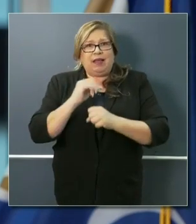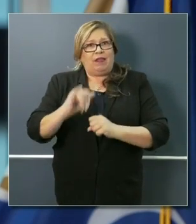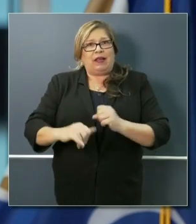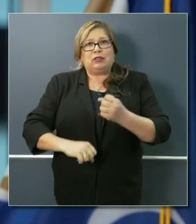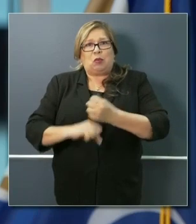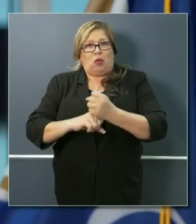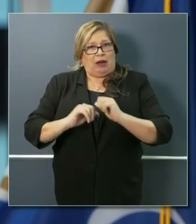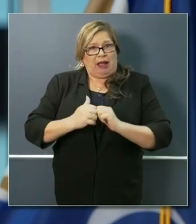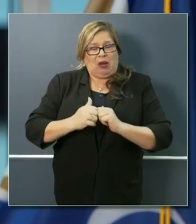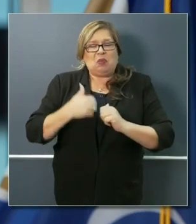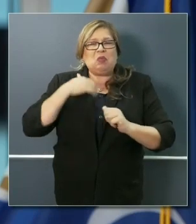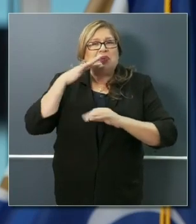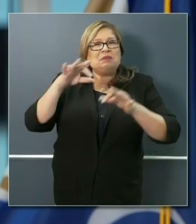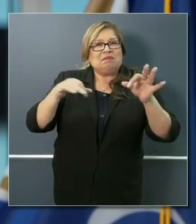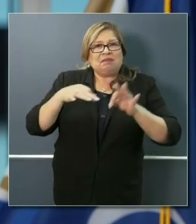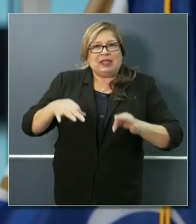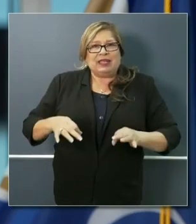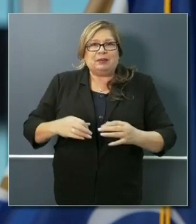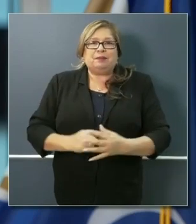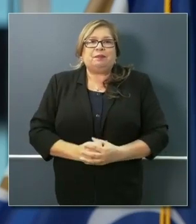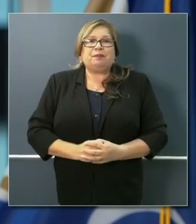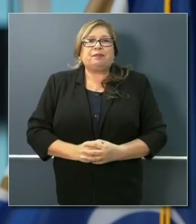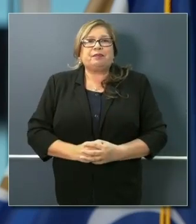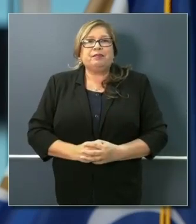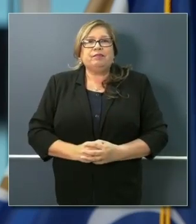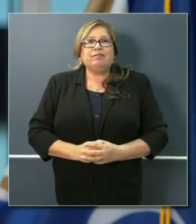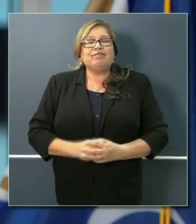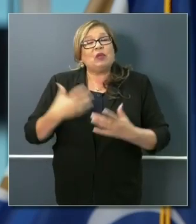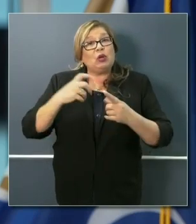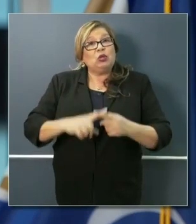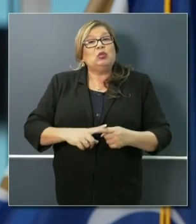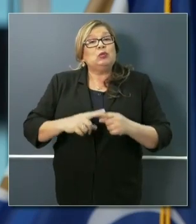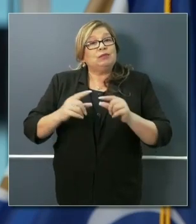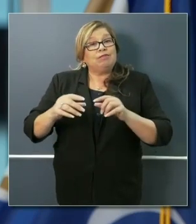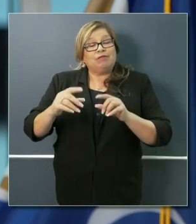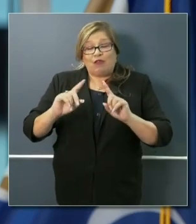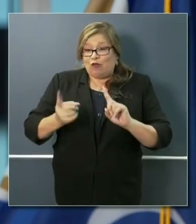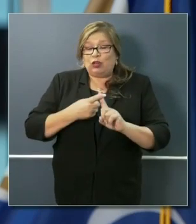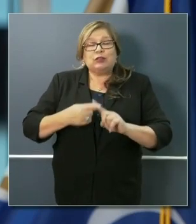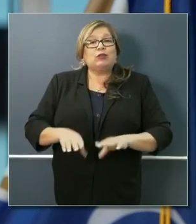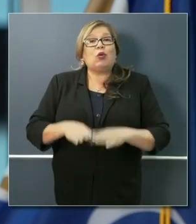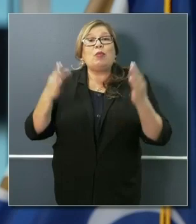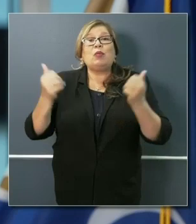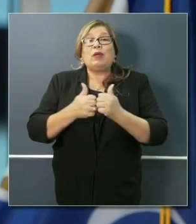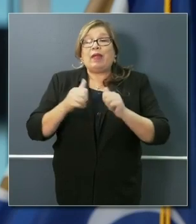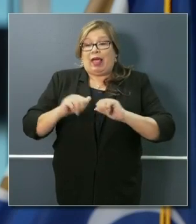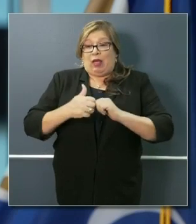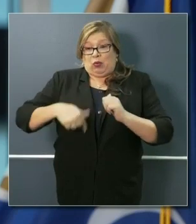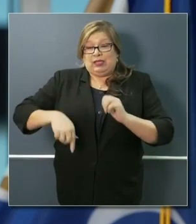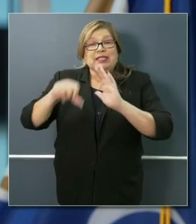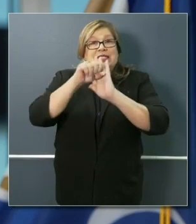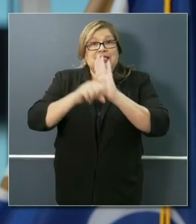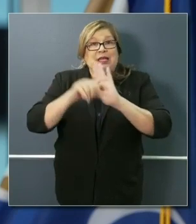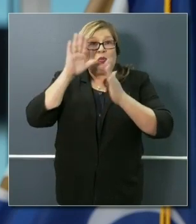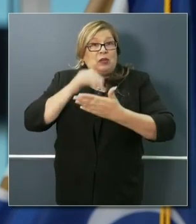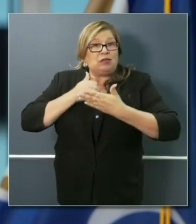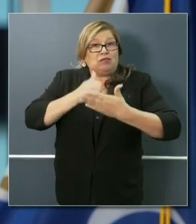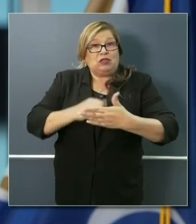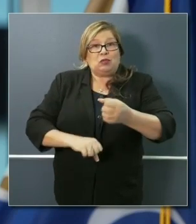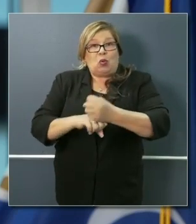let me begin with what the state is now announcing and advancing as it relates to supporting small businesses.